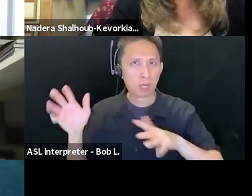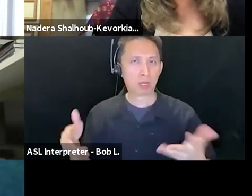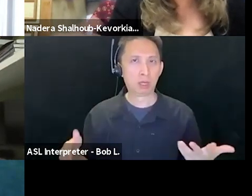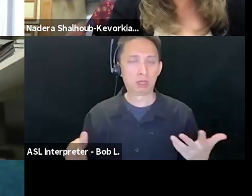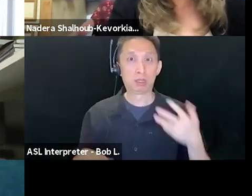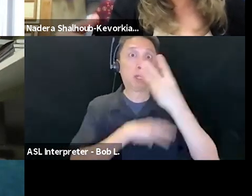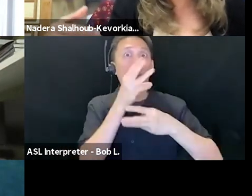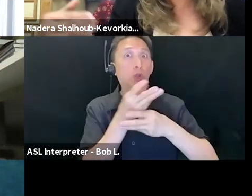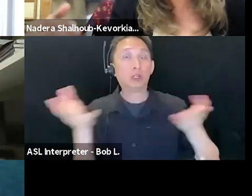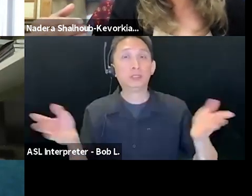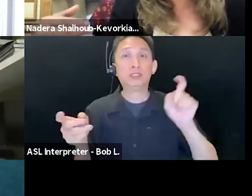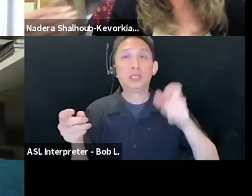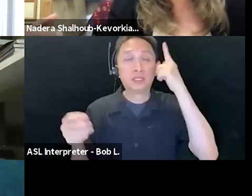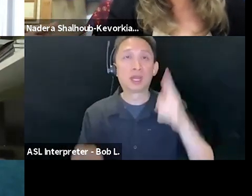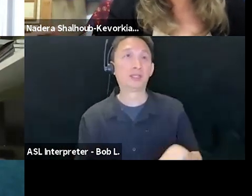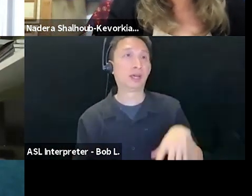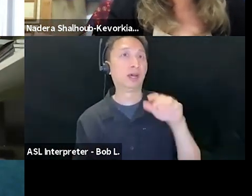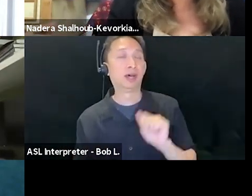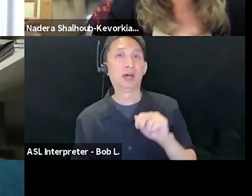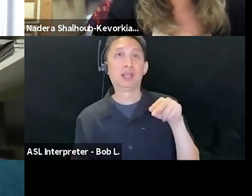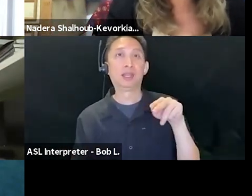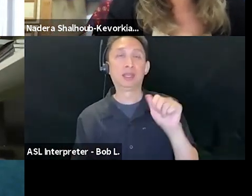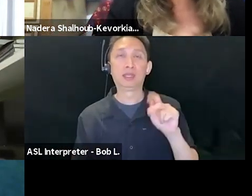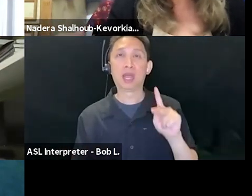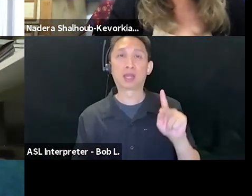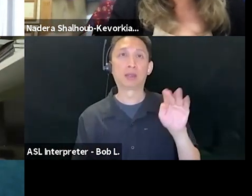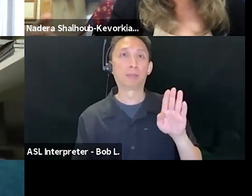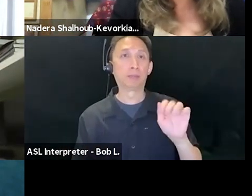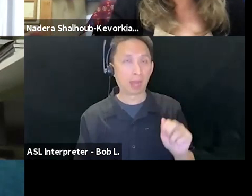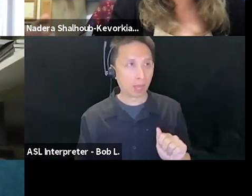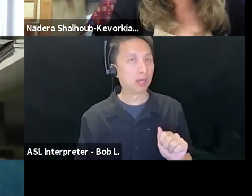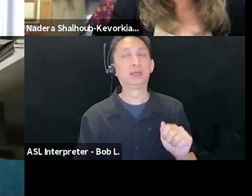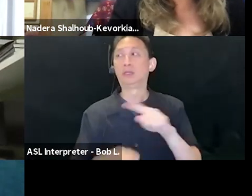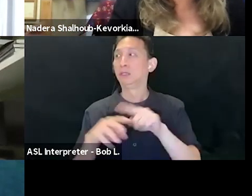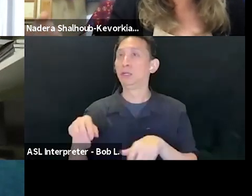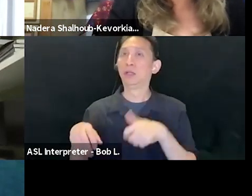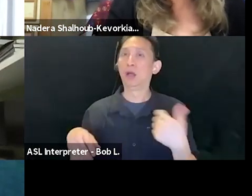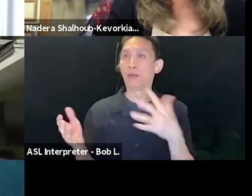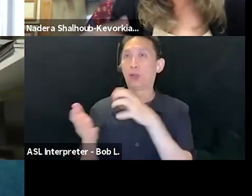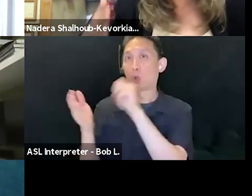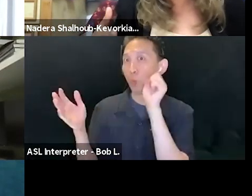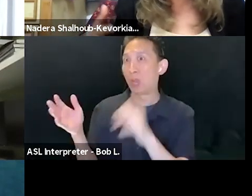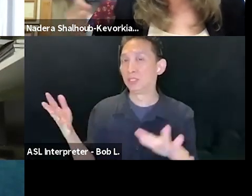that the Nakba and the previous and current destructions of Gaza, ethnic and racial erasure in Jerusalem in the Nakba Bil